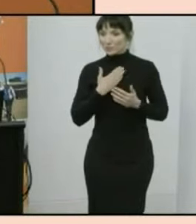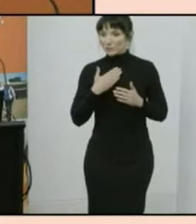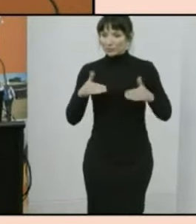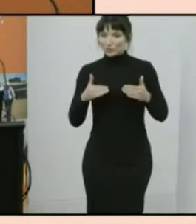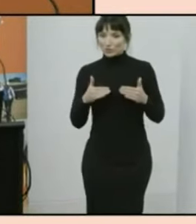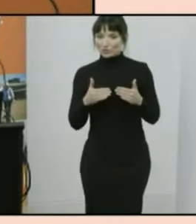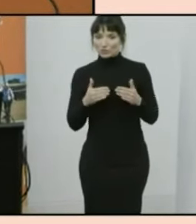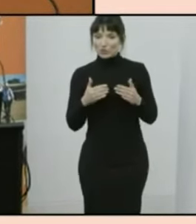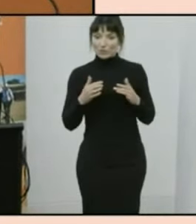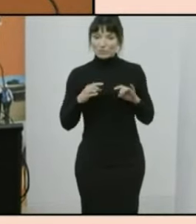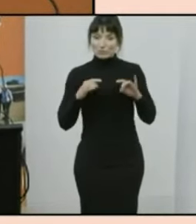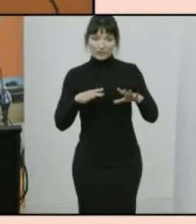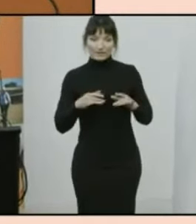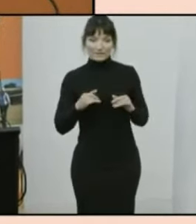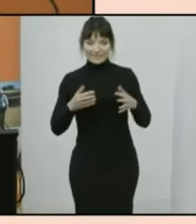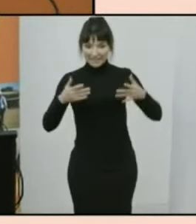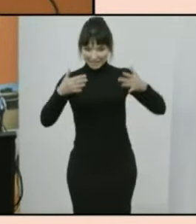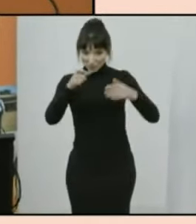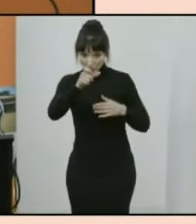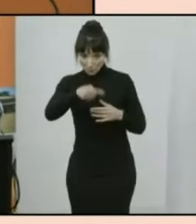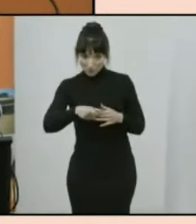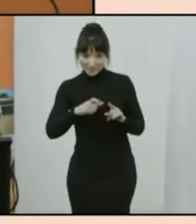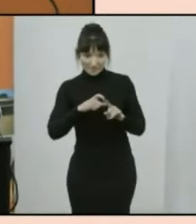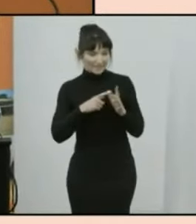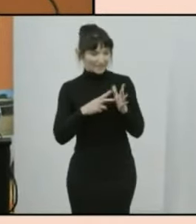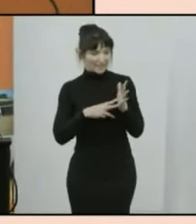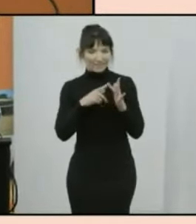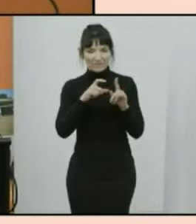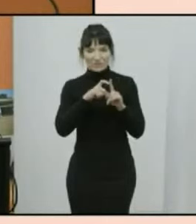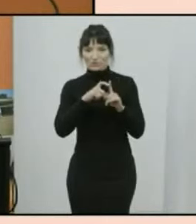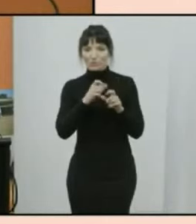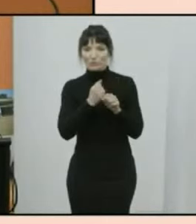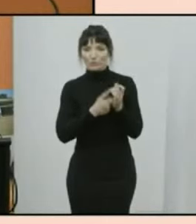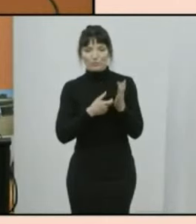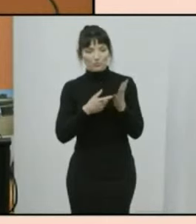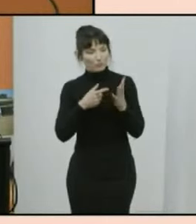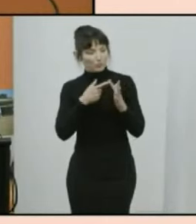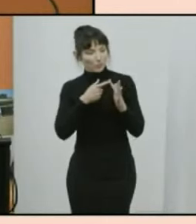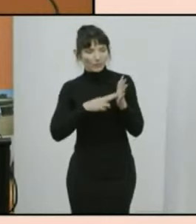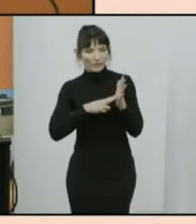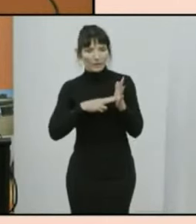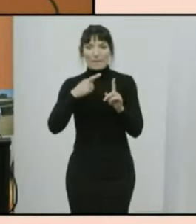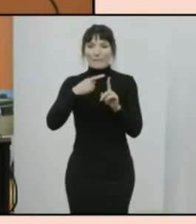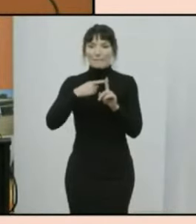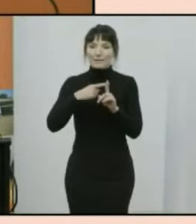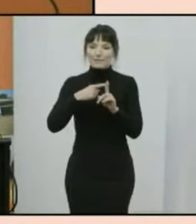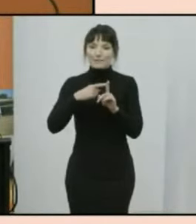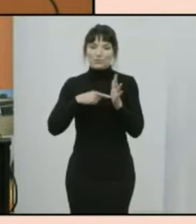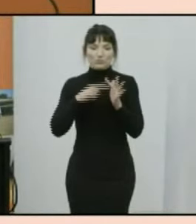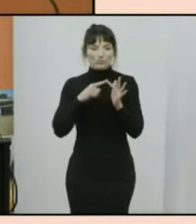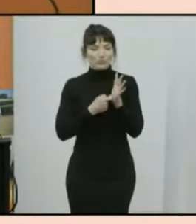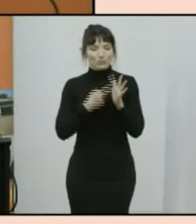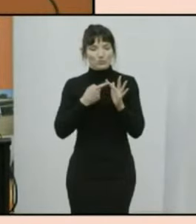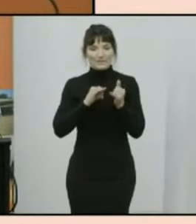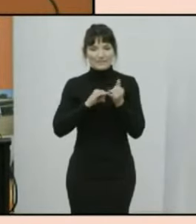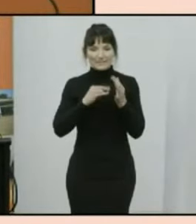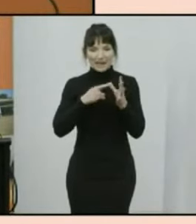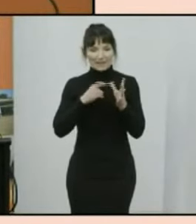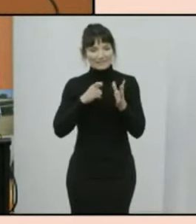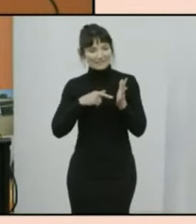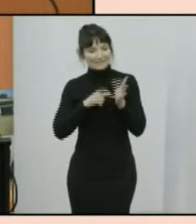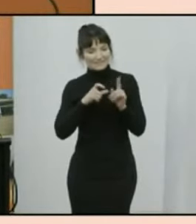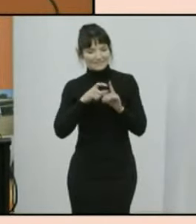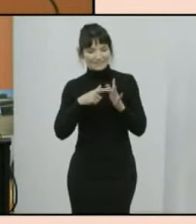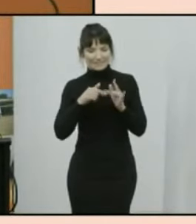australian statistician dr david gruen who will be followed by miss teresa dickinson the deputy statistician and senior responsible officer